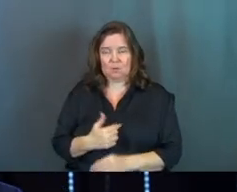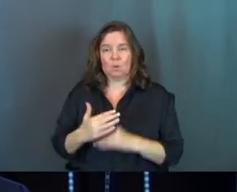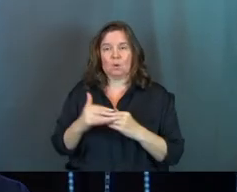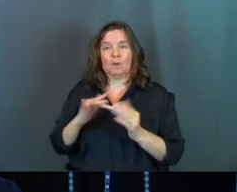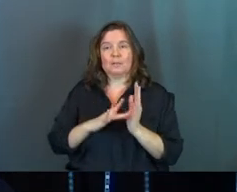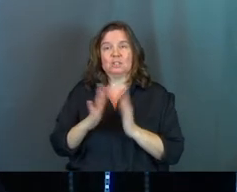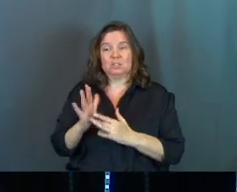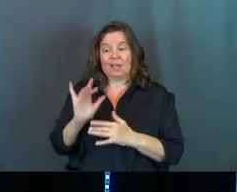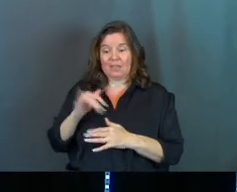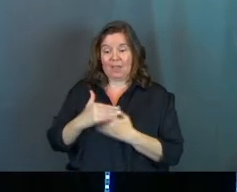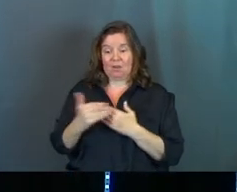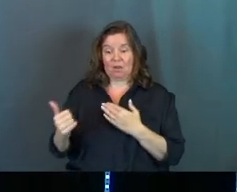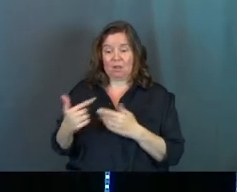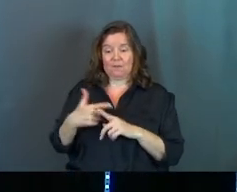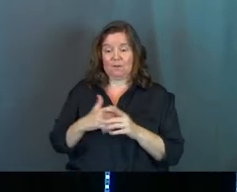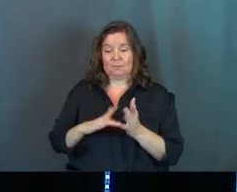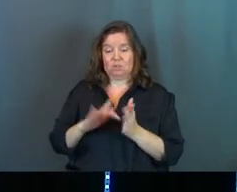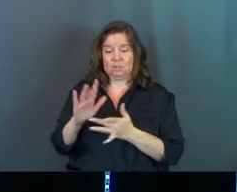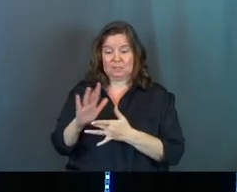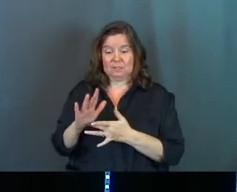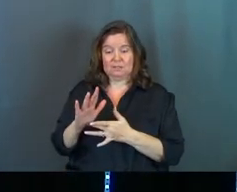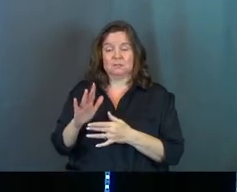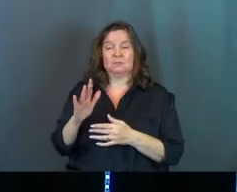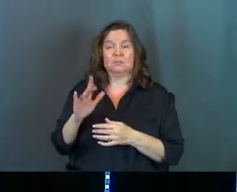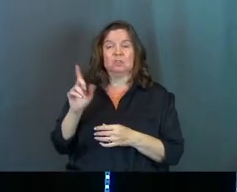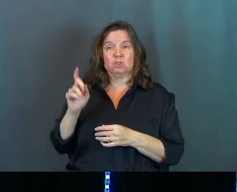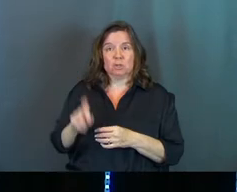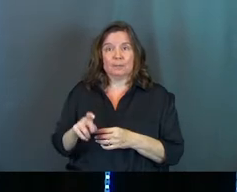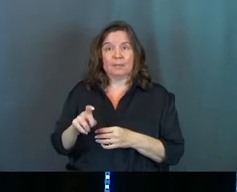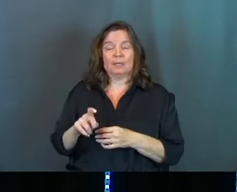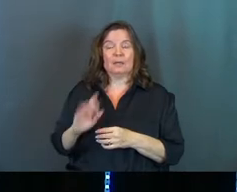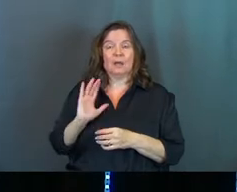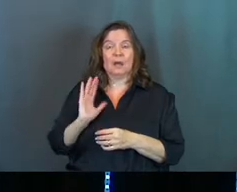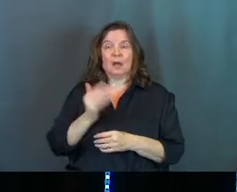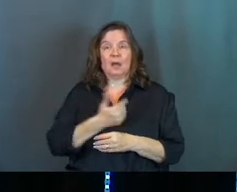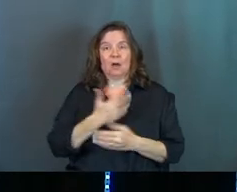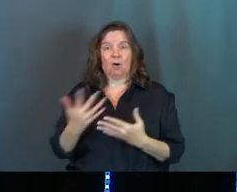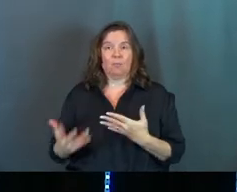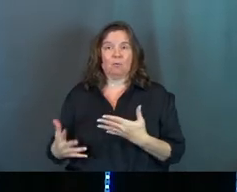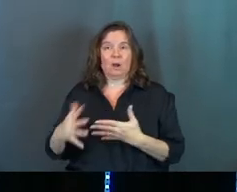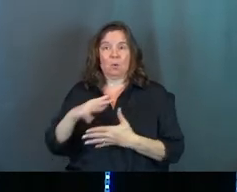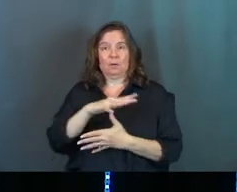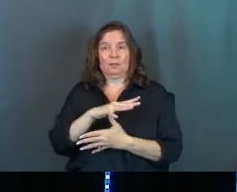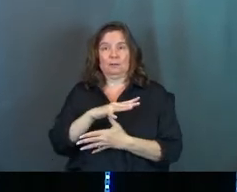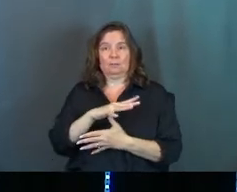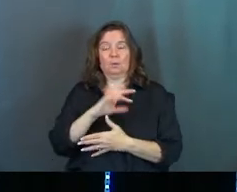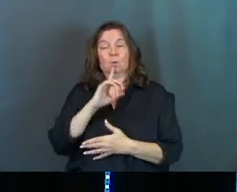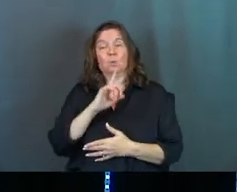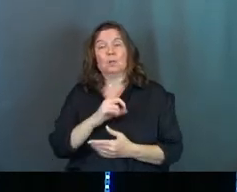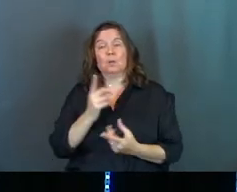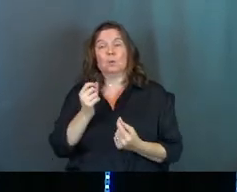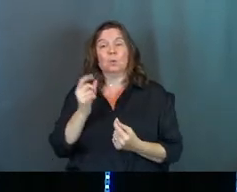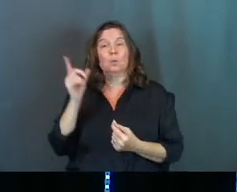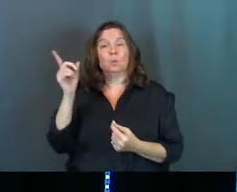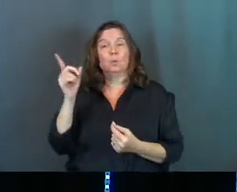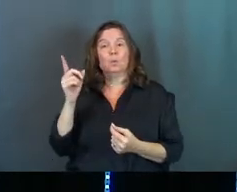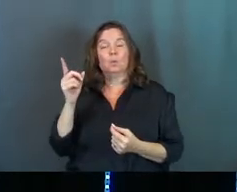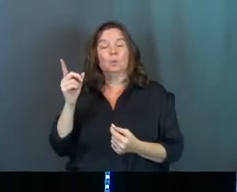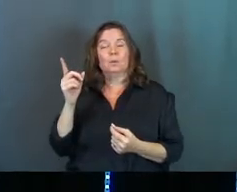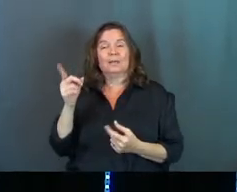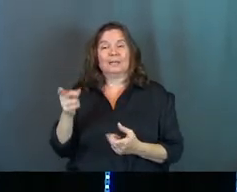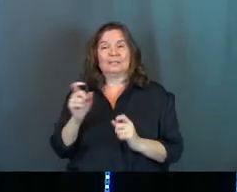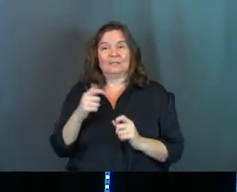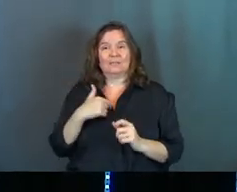Jesus, and that calling from Jesus should be our priority. You see, really what he's doing is